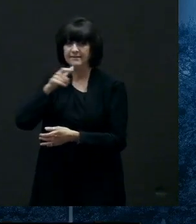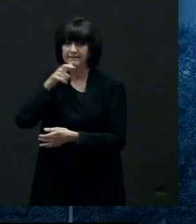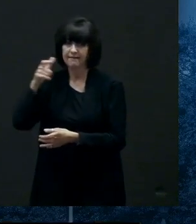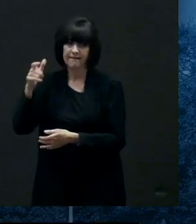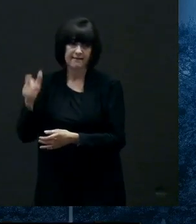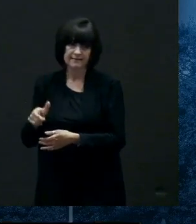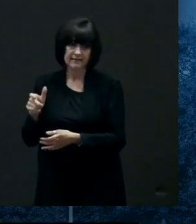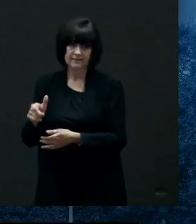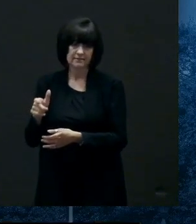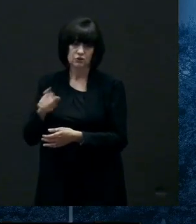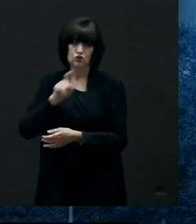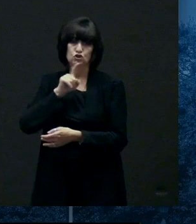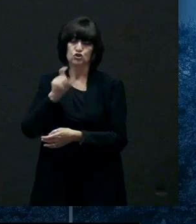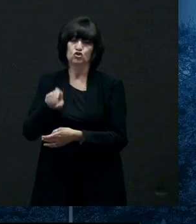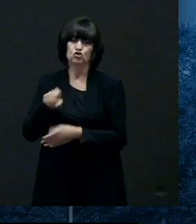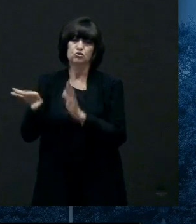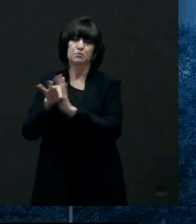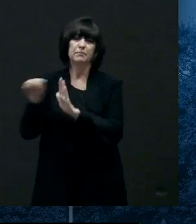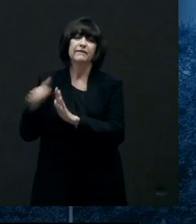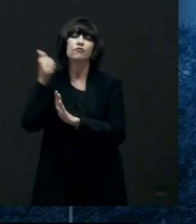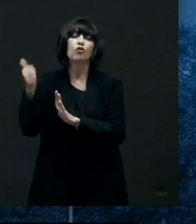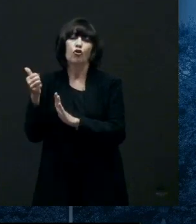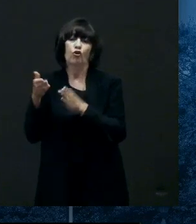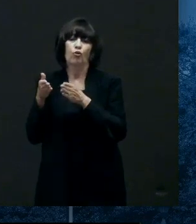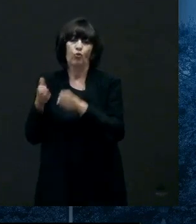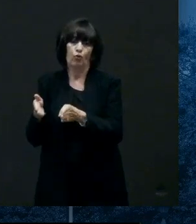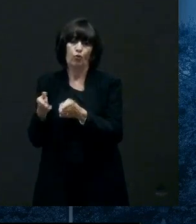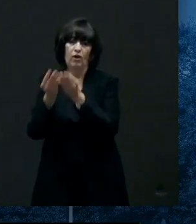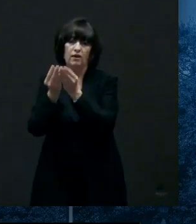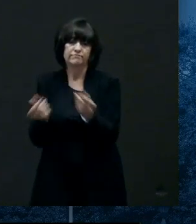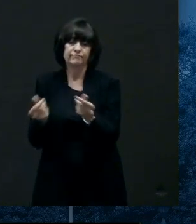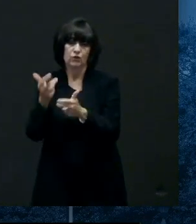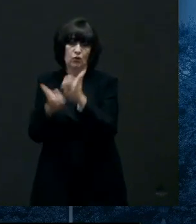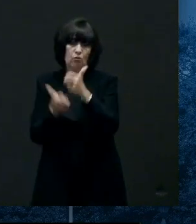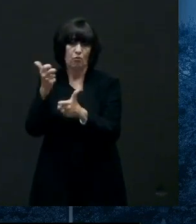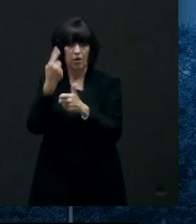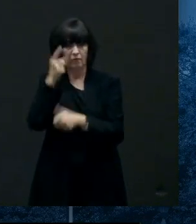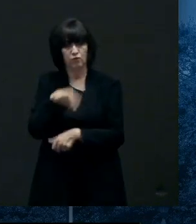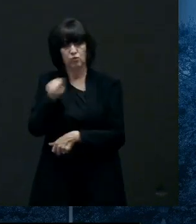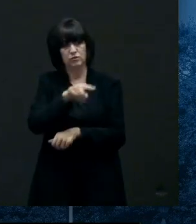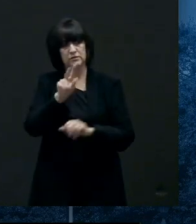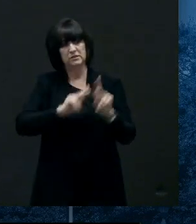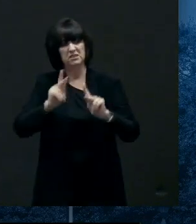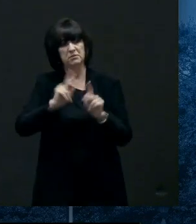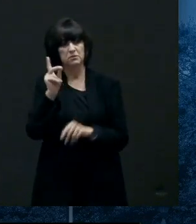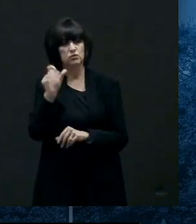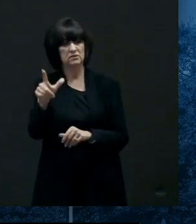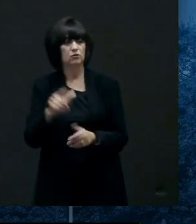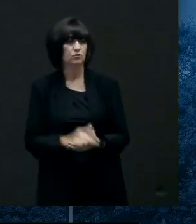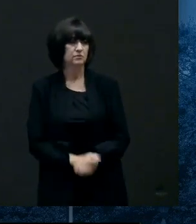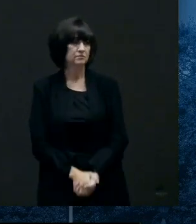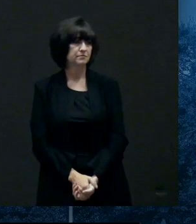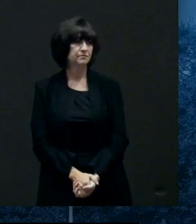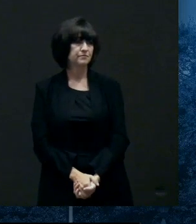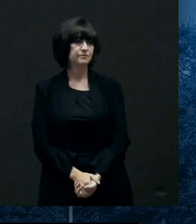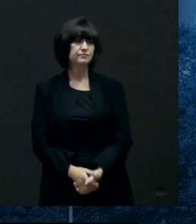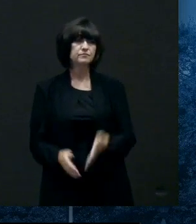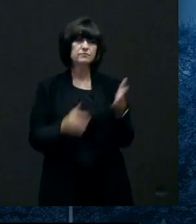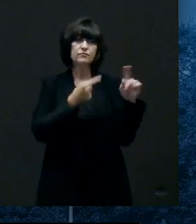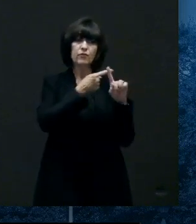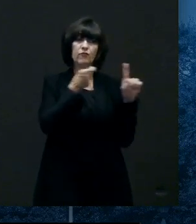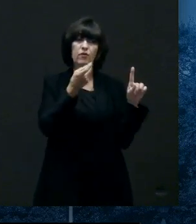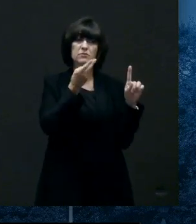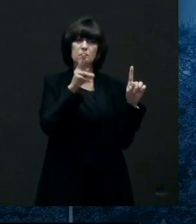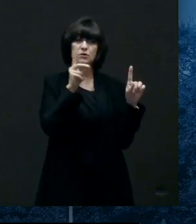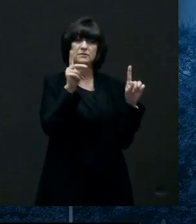addressing a real need for the people of delaware from mallory metzner at wrde is there a timeline